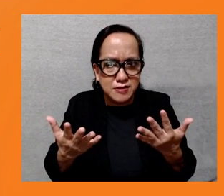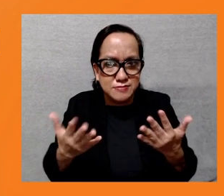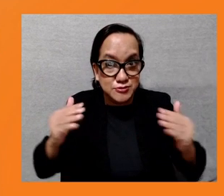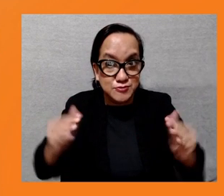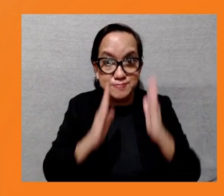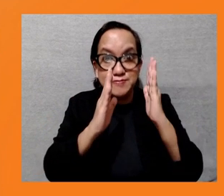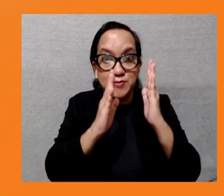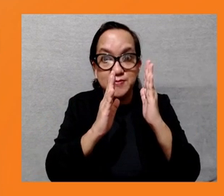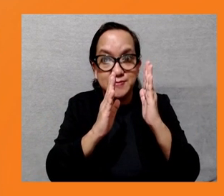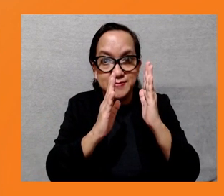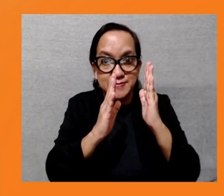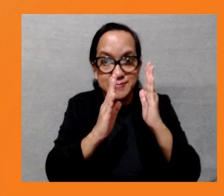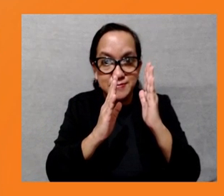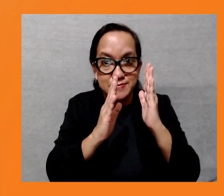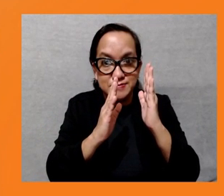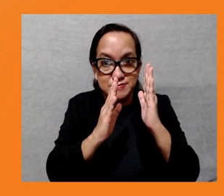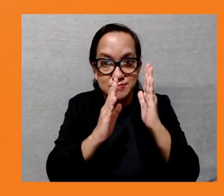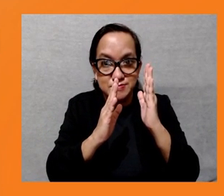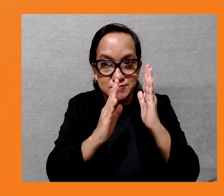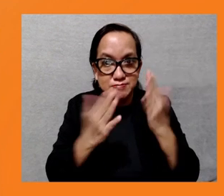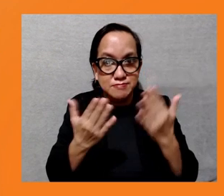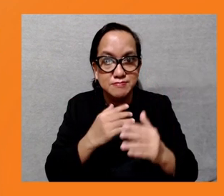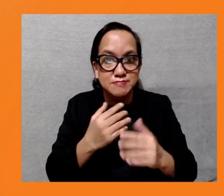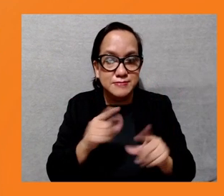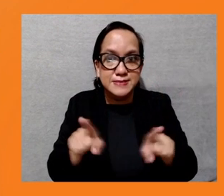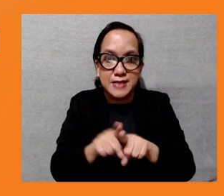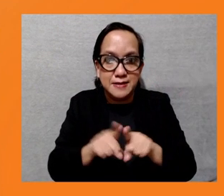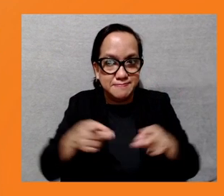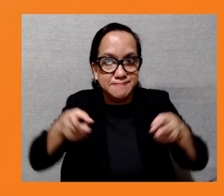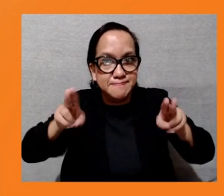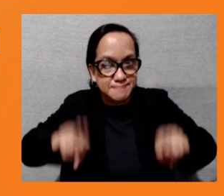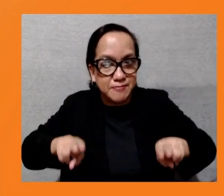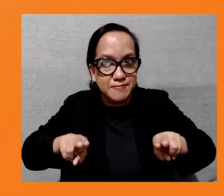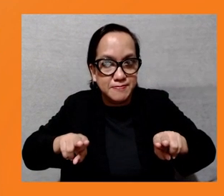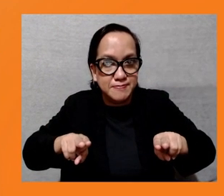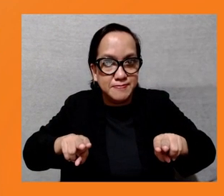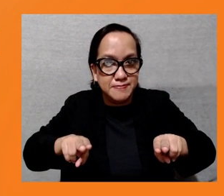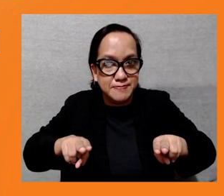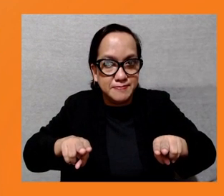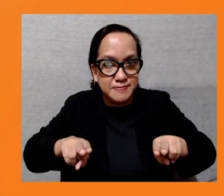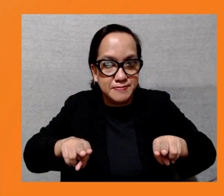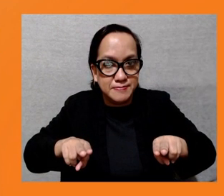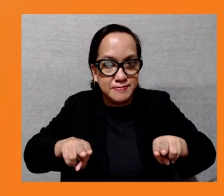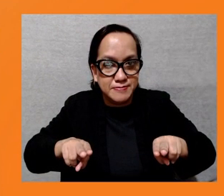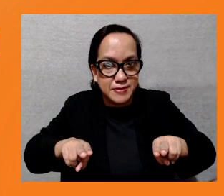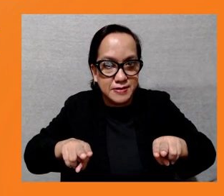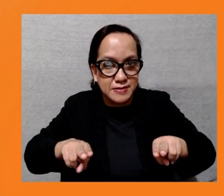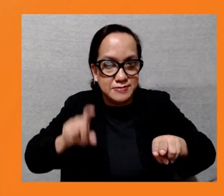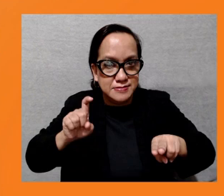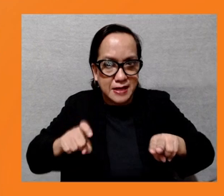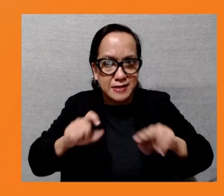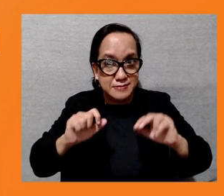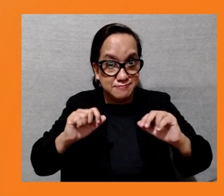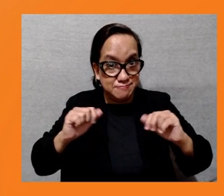subcontractors and their subcontracts. And then you get into these very challenging situations where you may have informal workers